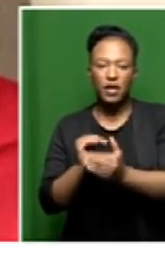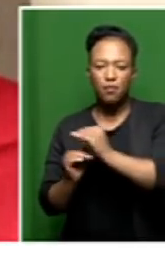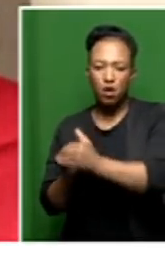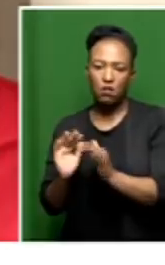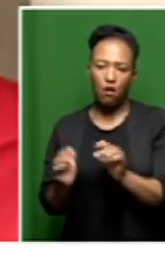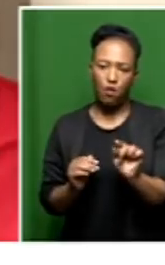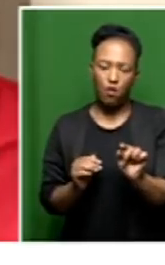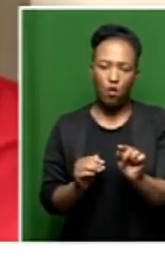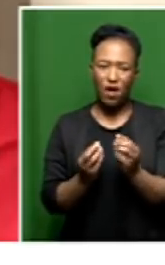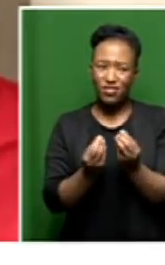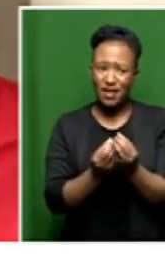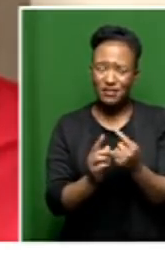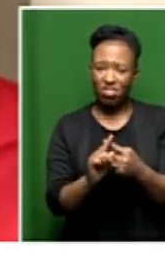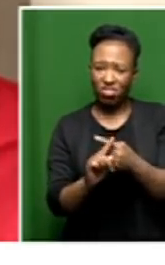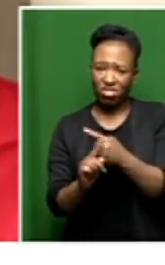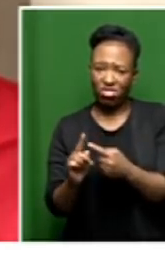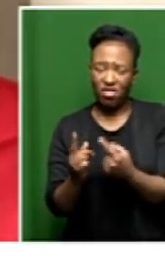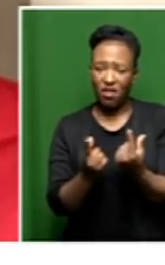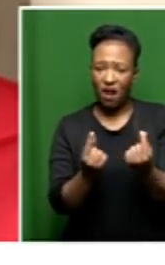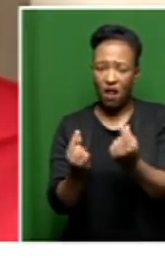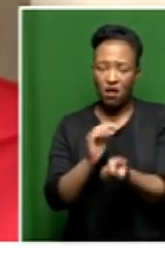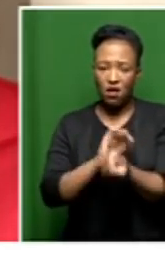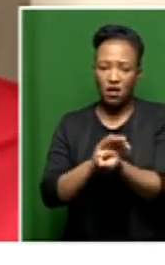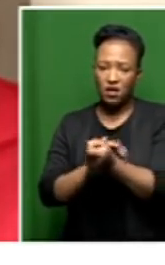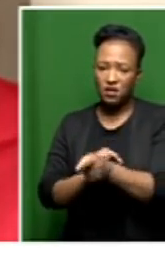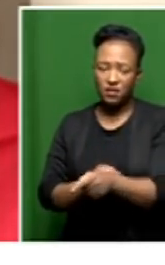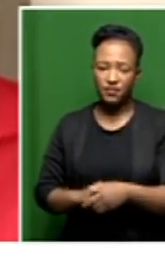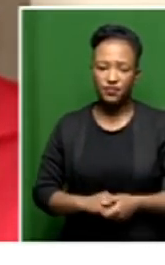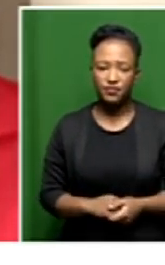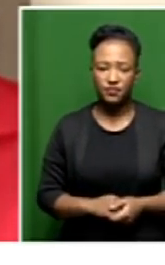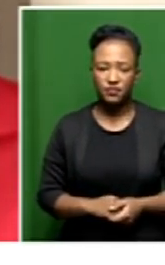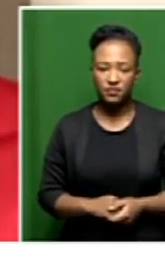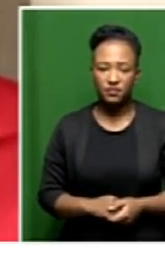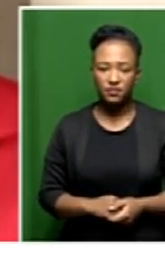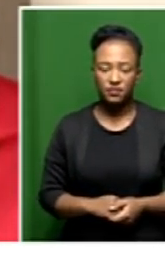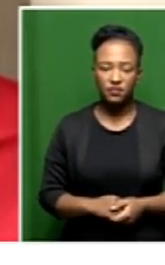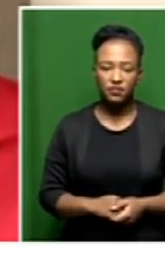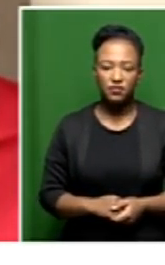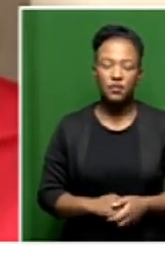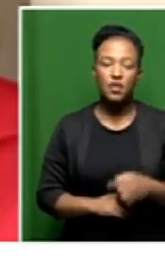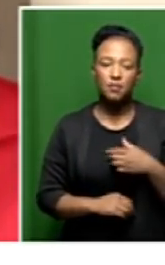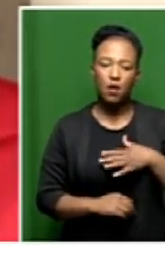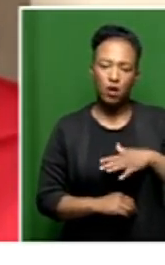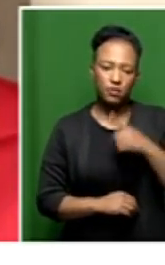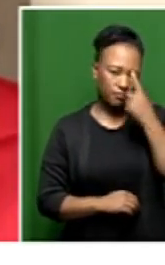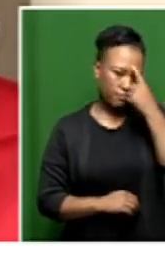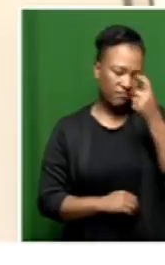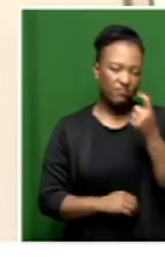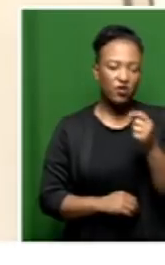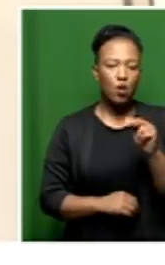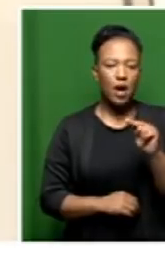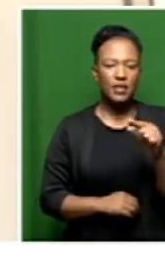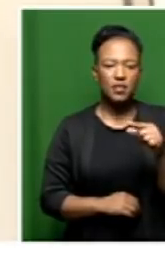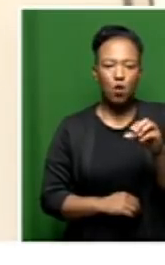irregularities that are going on at these old age facilities? I want to believe, Sakina, that each non-profit